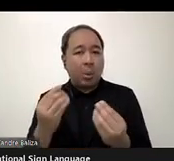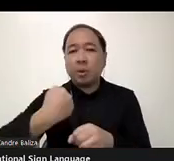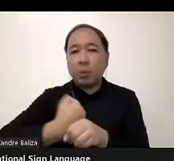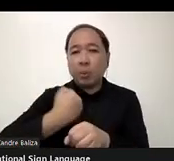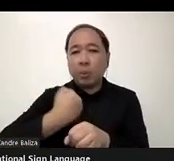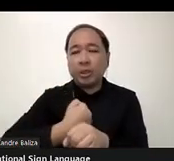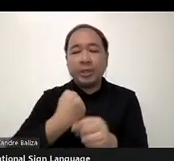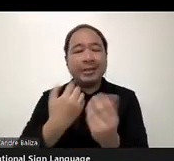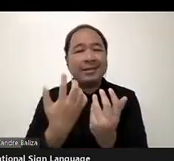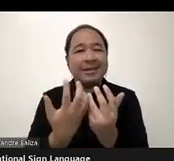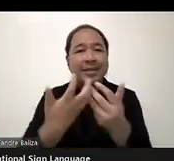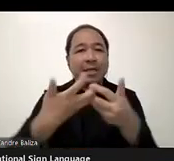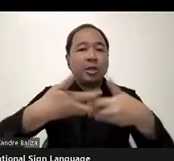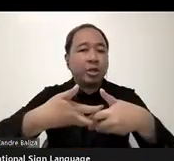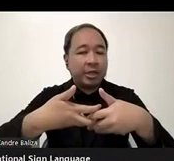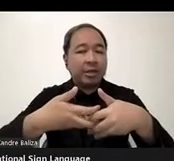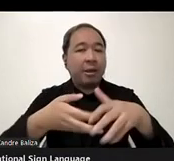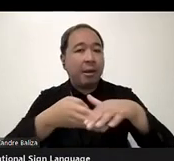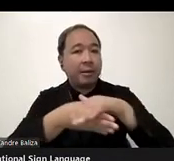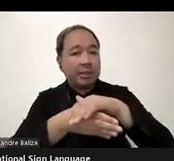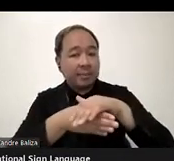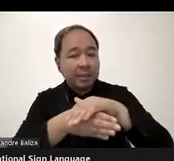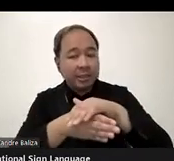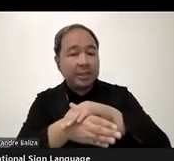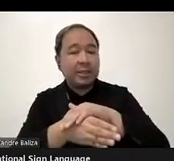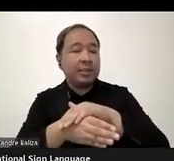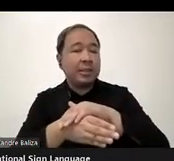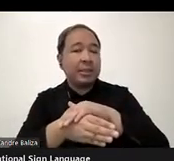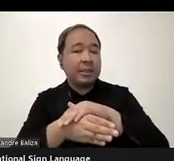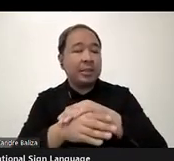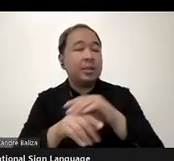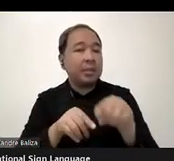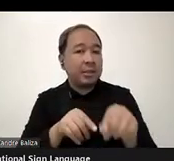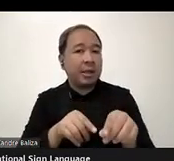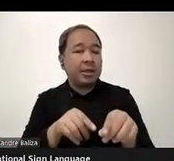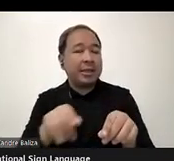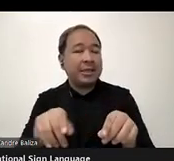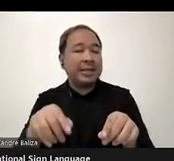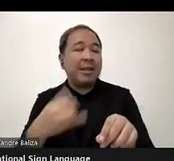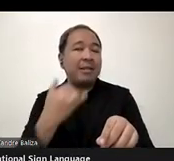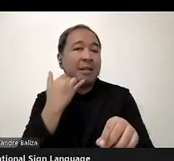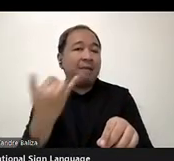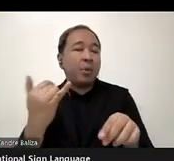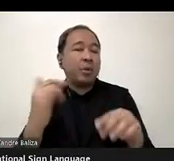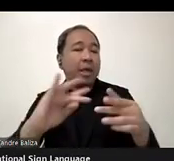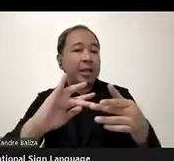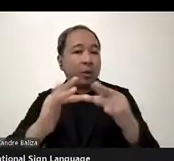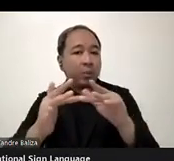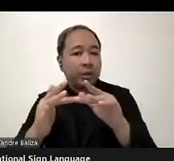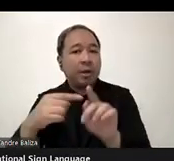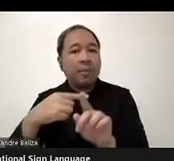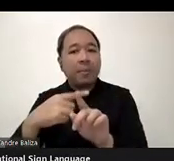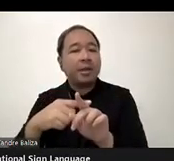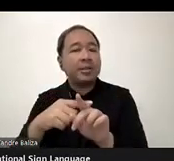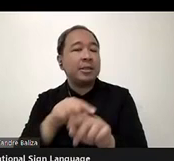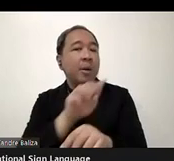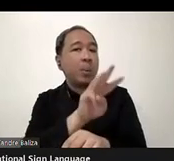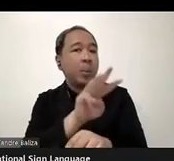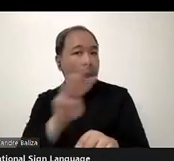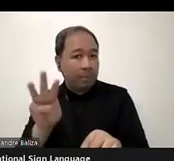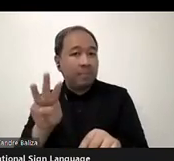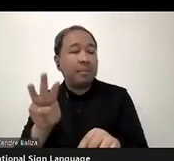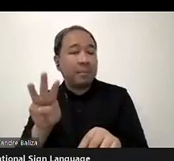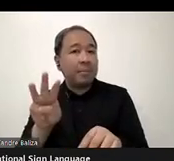accessibilities in the telephone network as well as the web and the internet, uh,